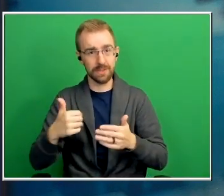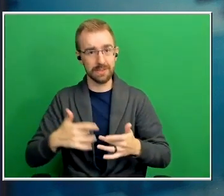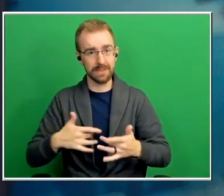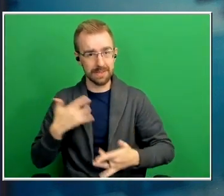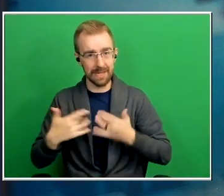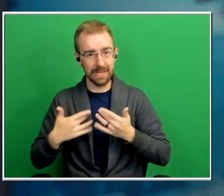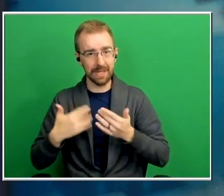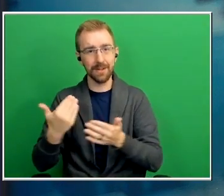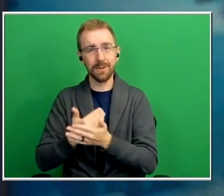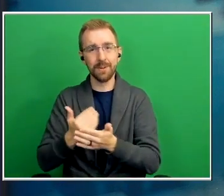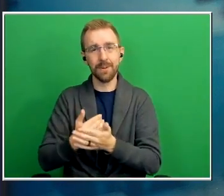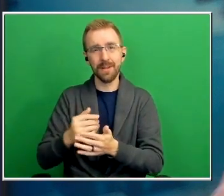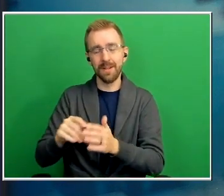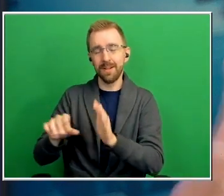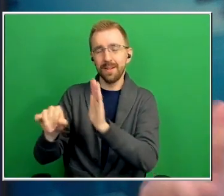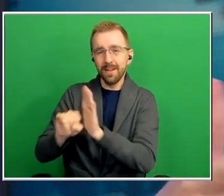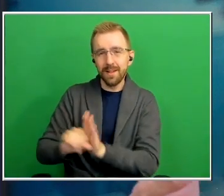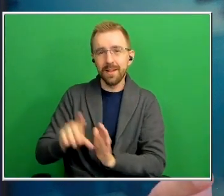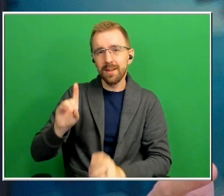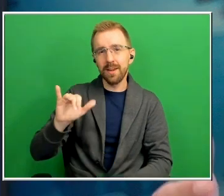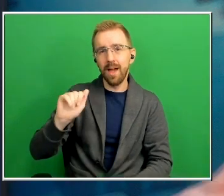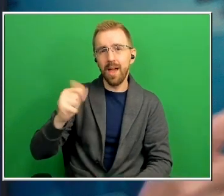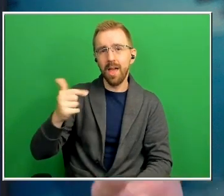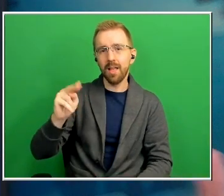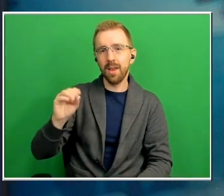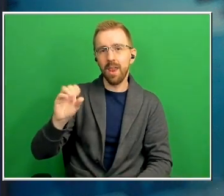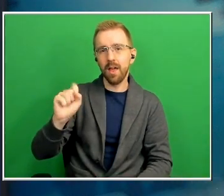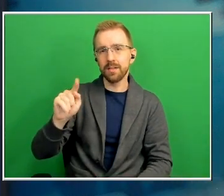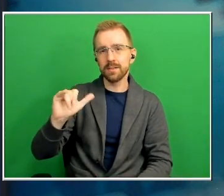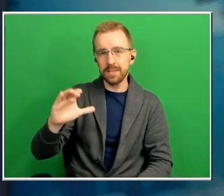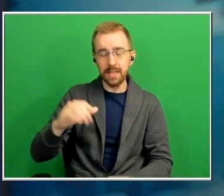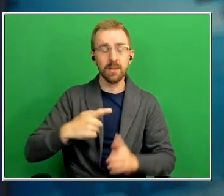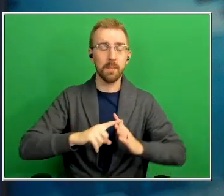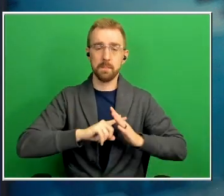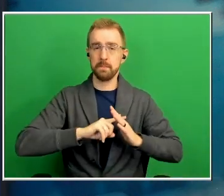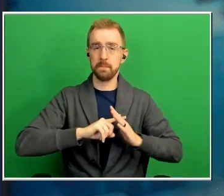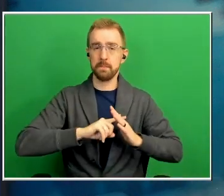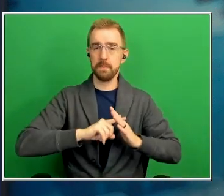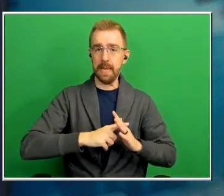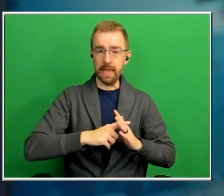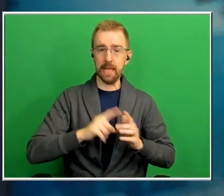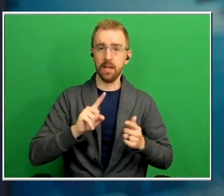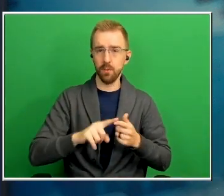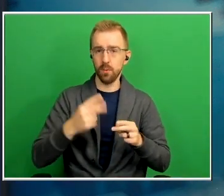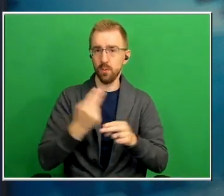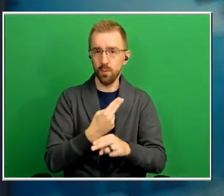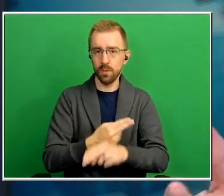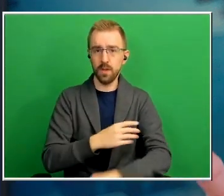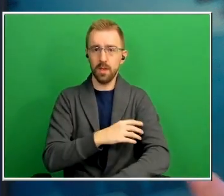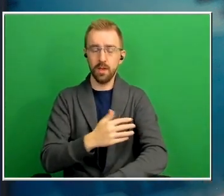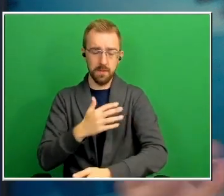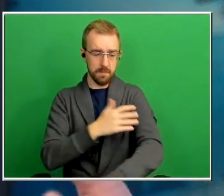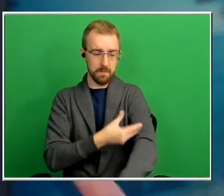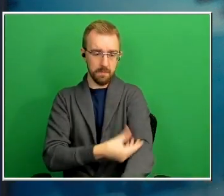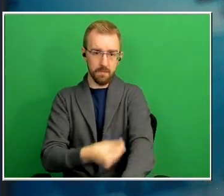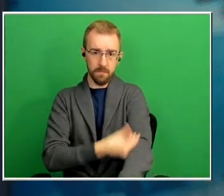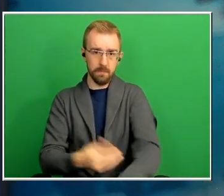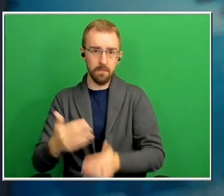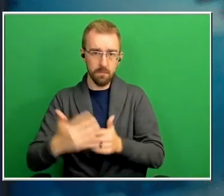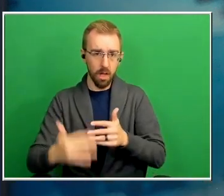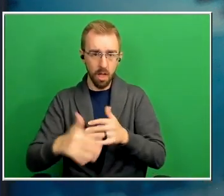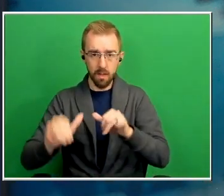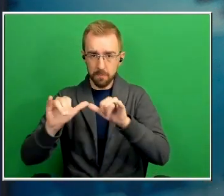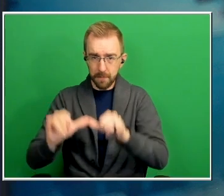so we now have and are beginning to use blood measures to help us make a more accurate confident